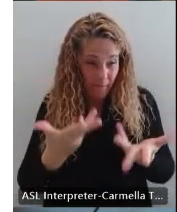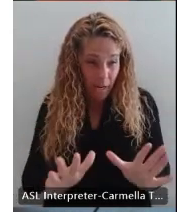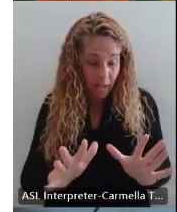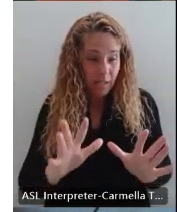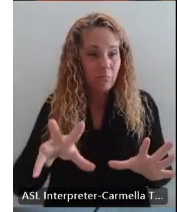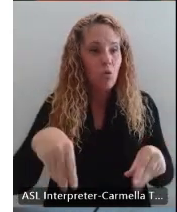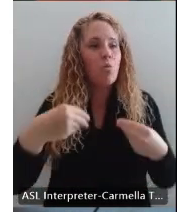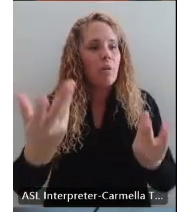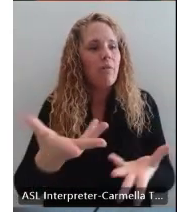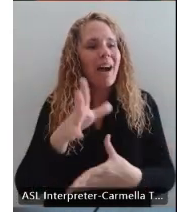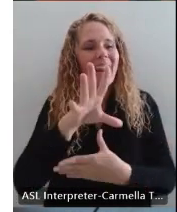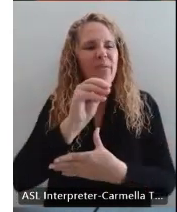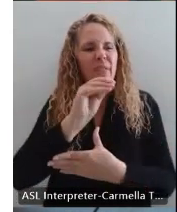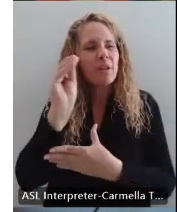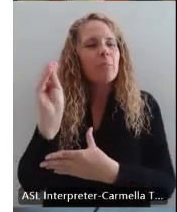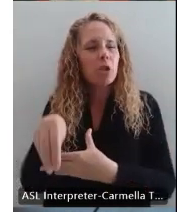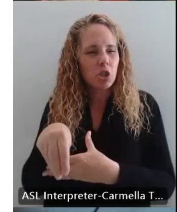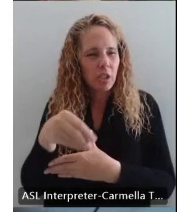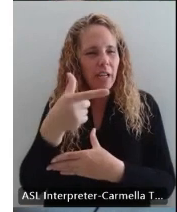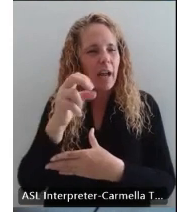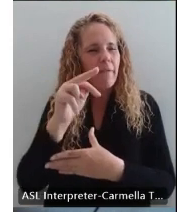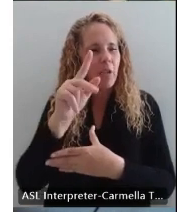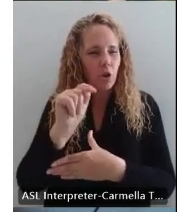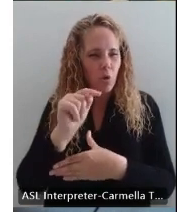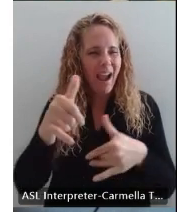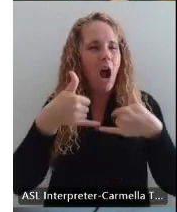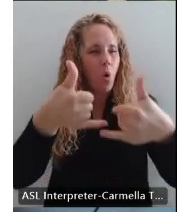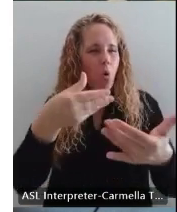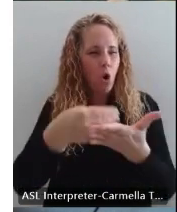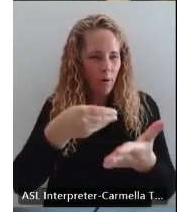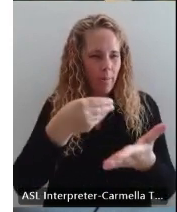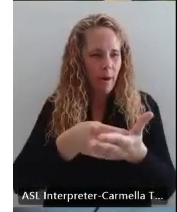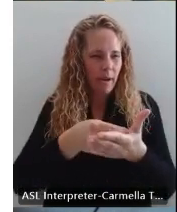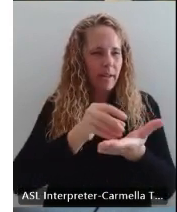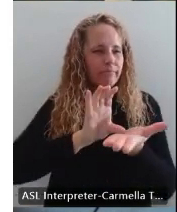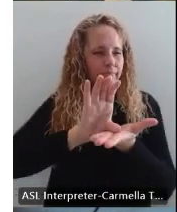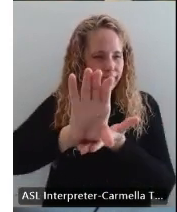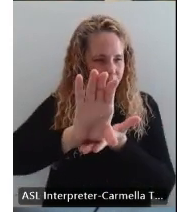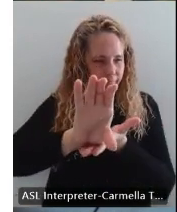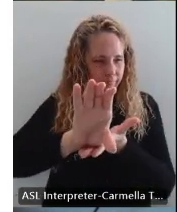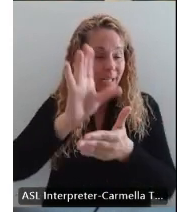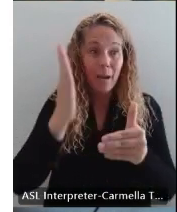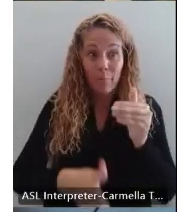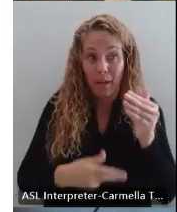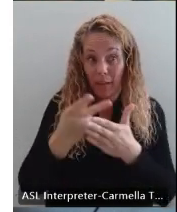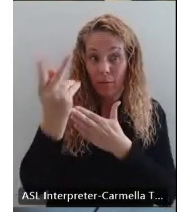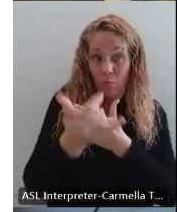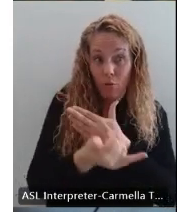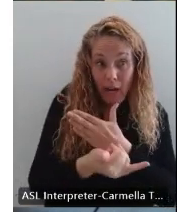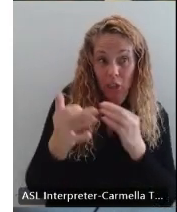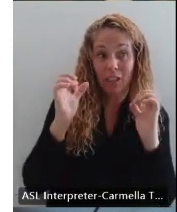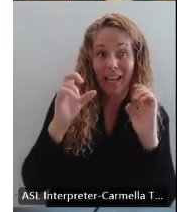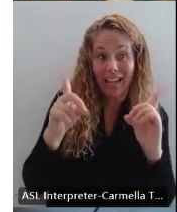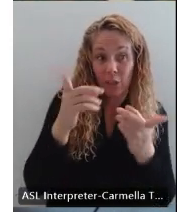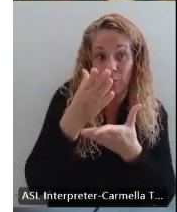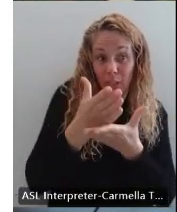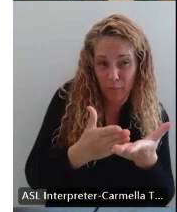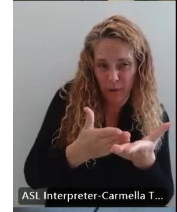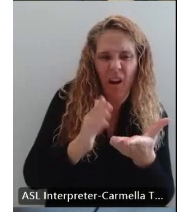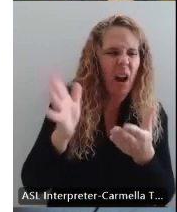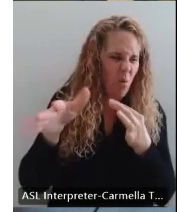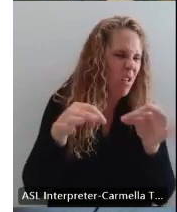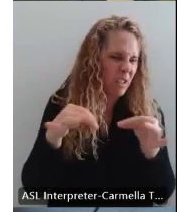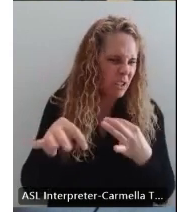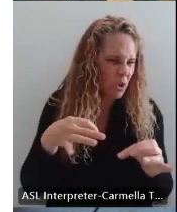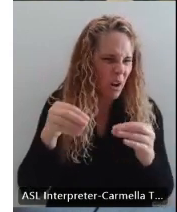you 50% of the grant award money. Complete the project and the educational component, which I'll describe